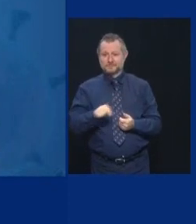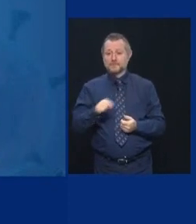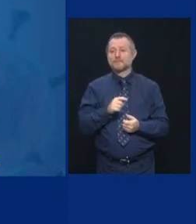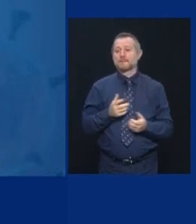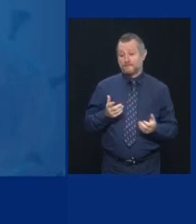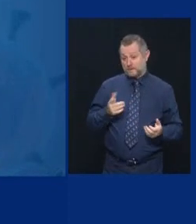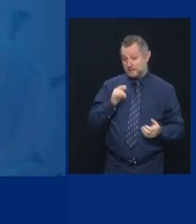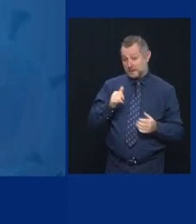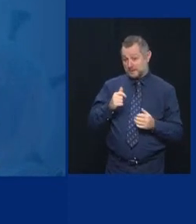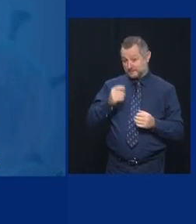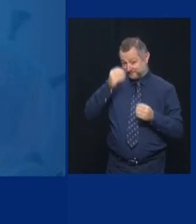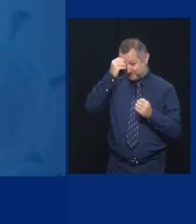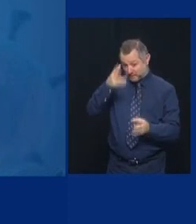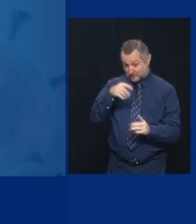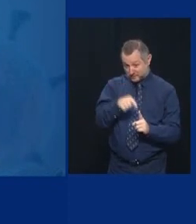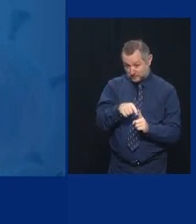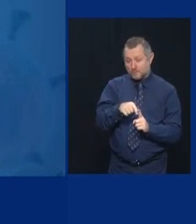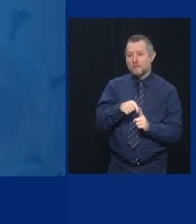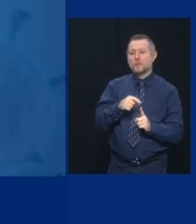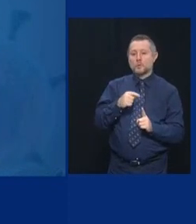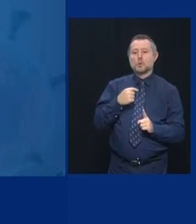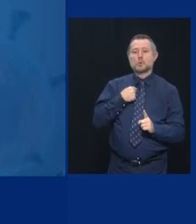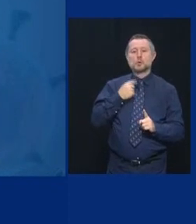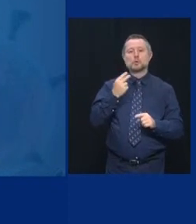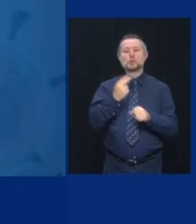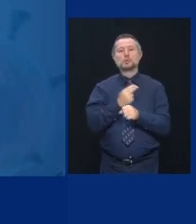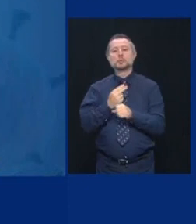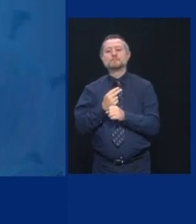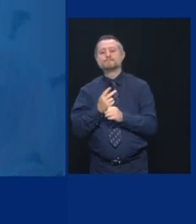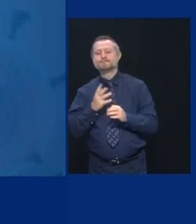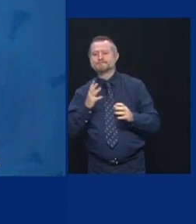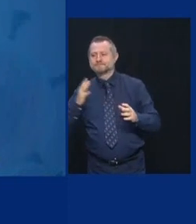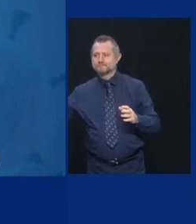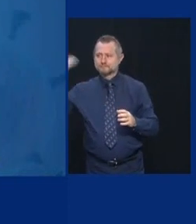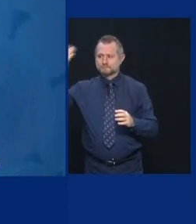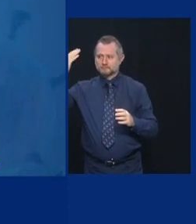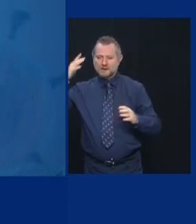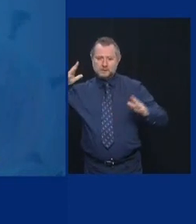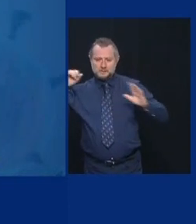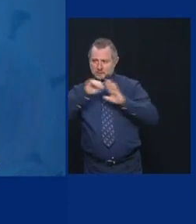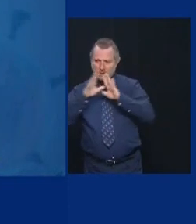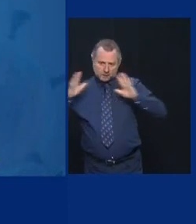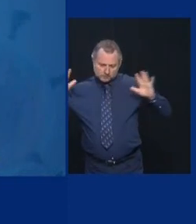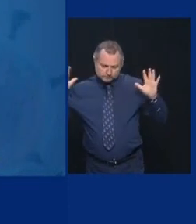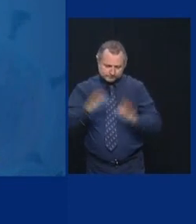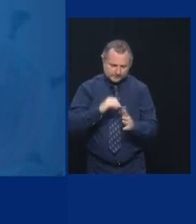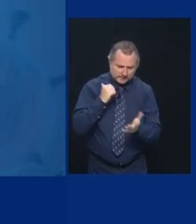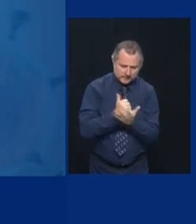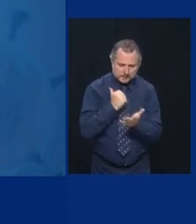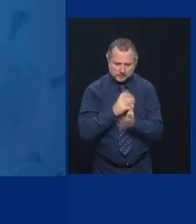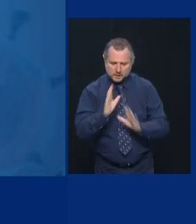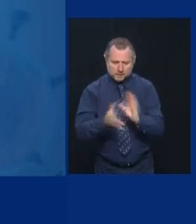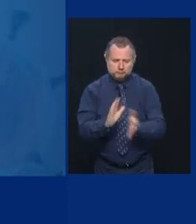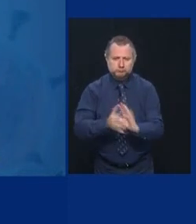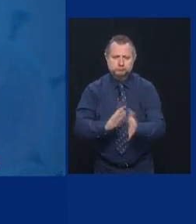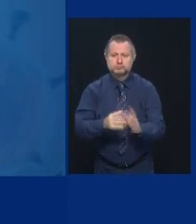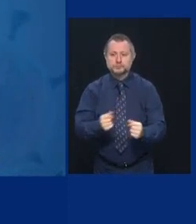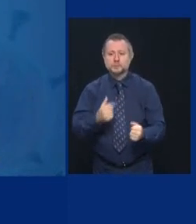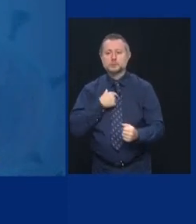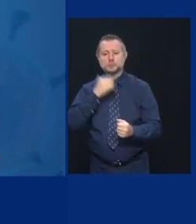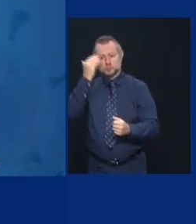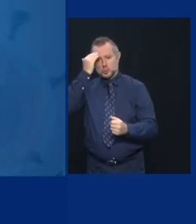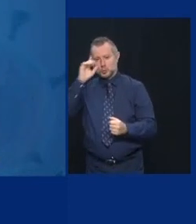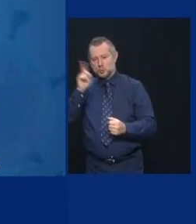we're drawing the right circle or the right borders.